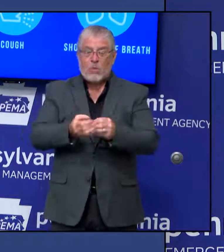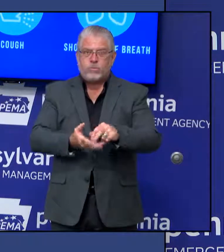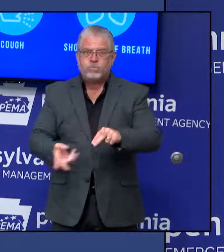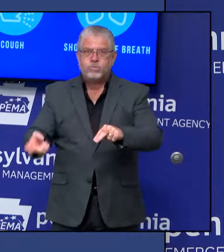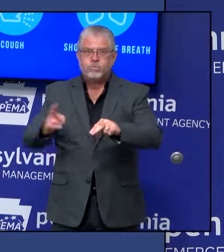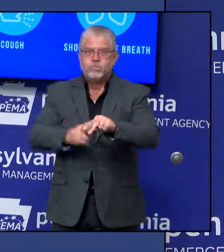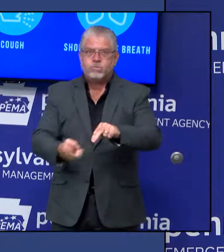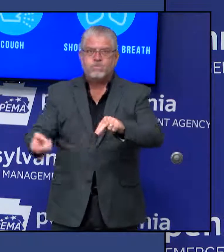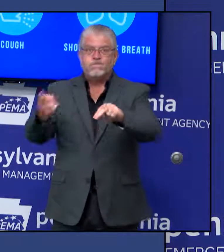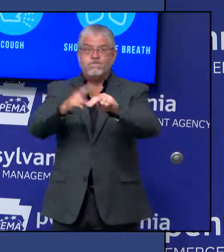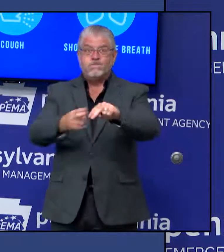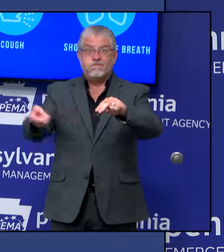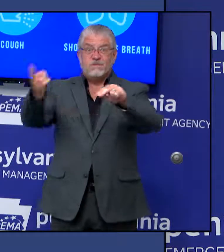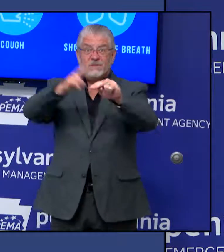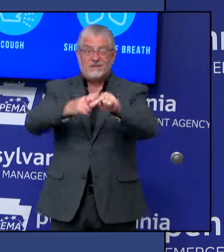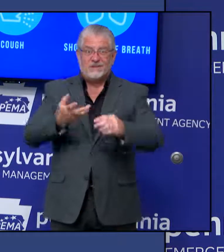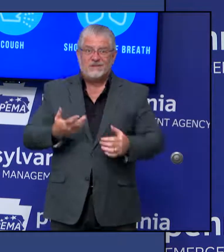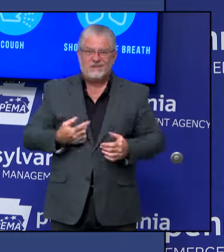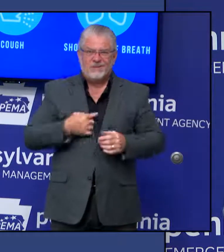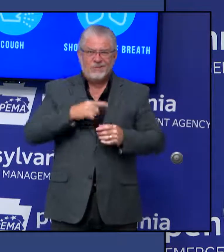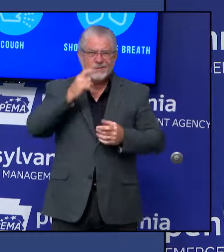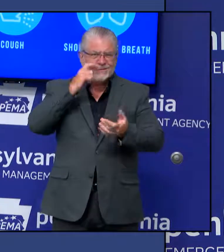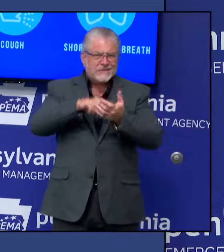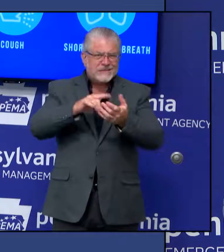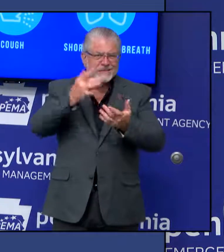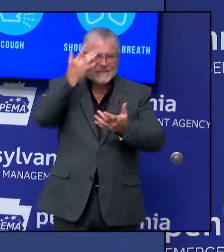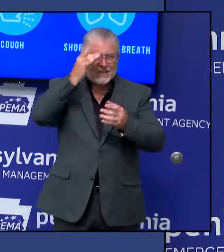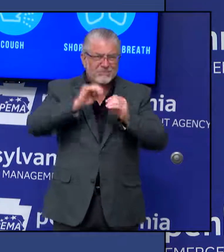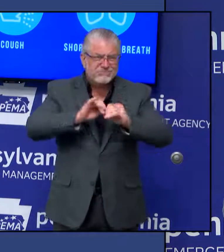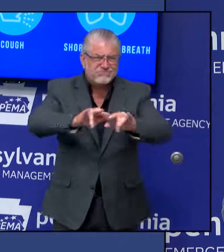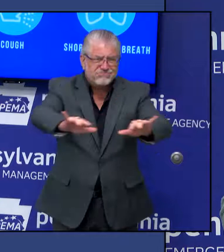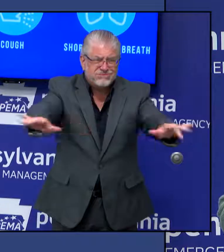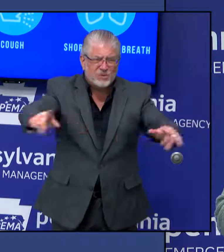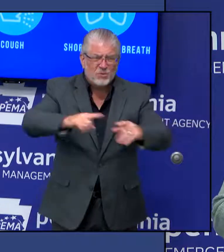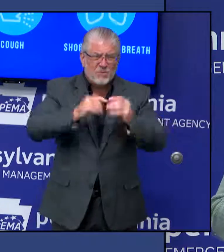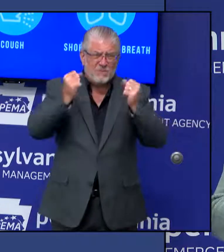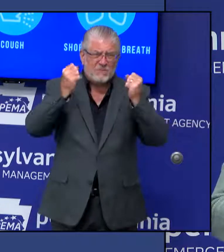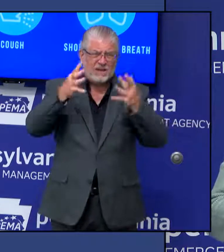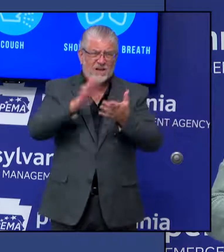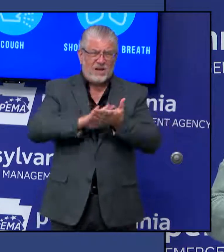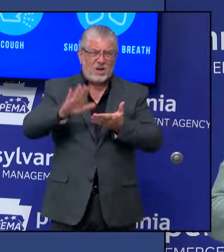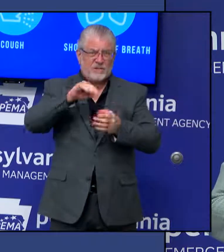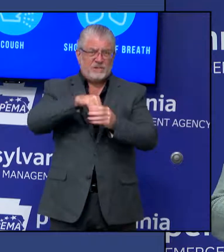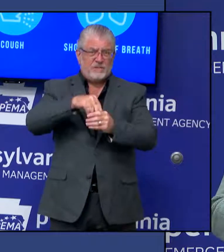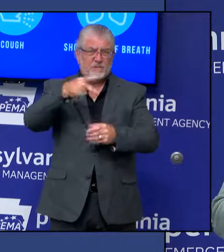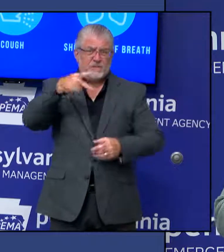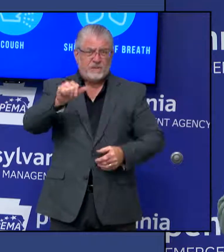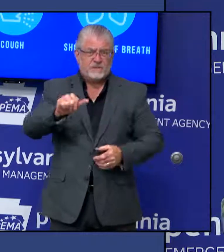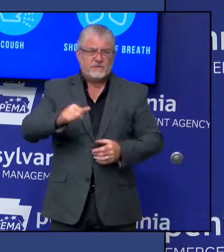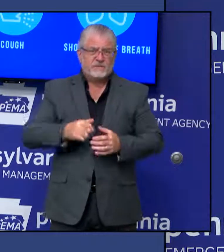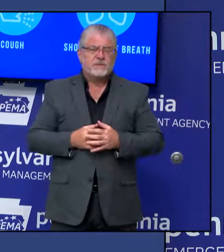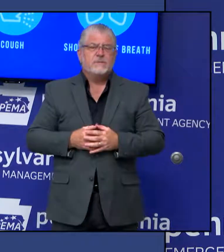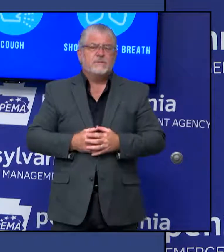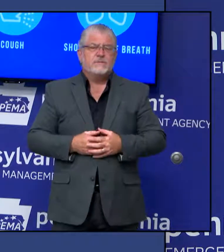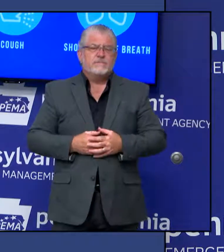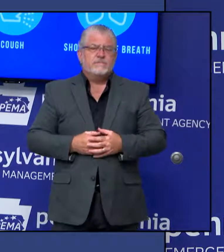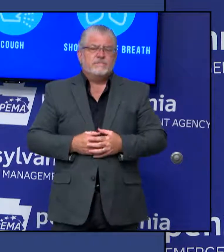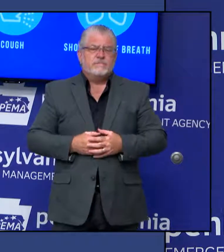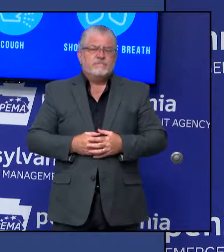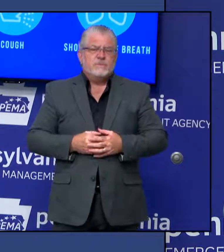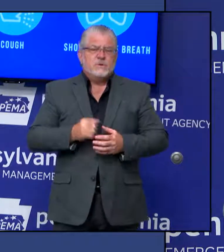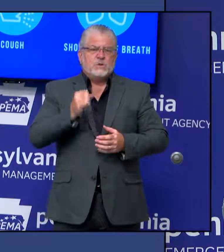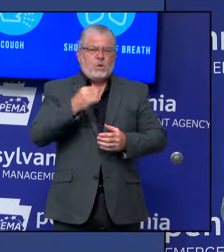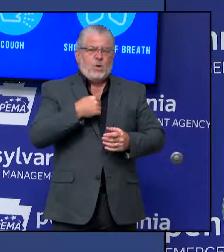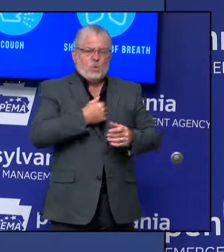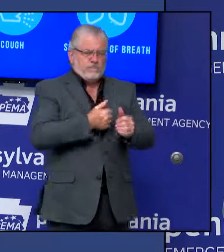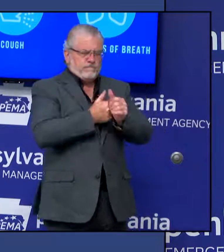seen outbreaks at many colleges in Pennsylvania. And right now, of course, following their president's recommendations, you know,